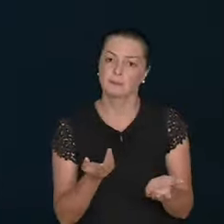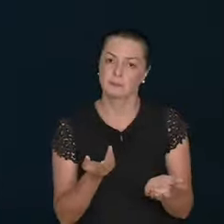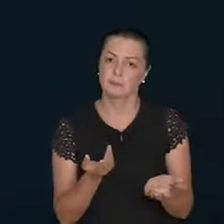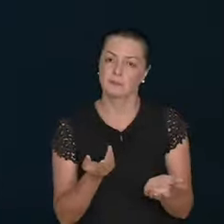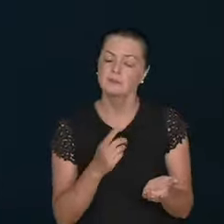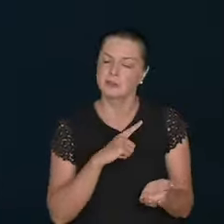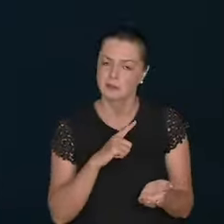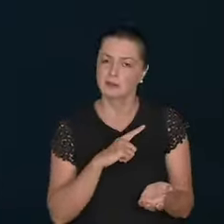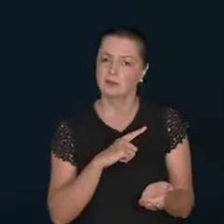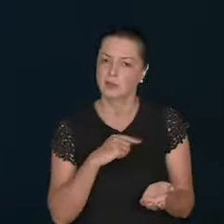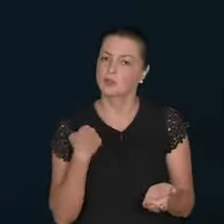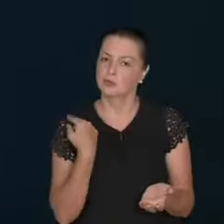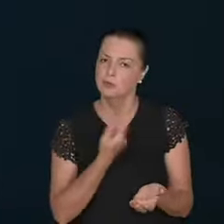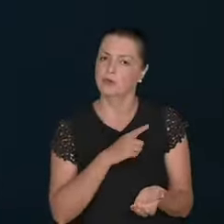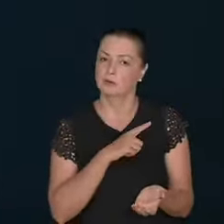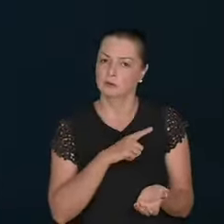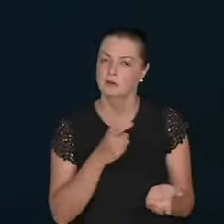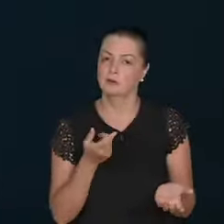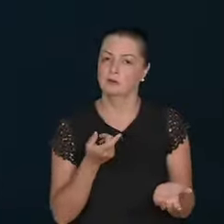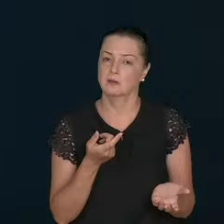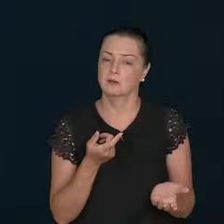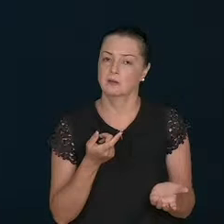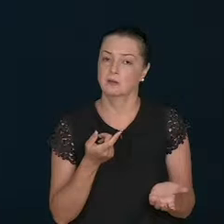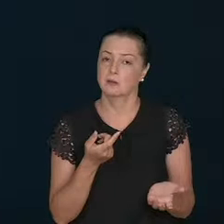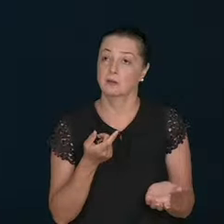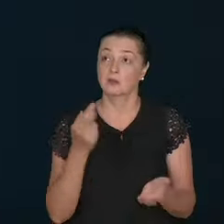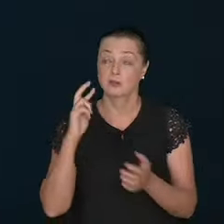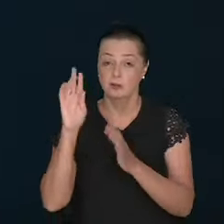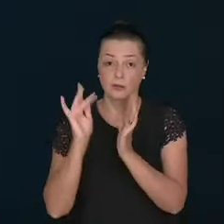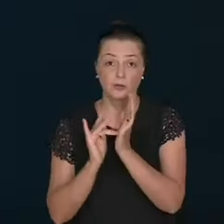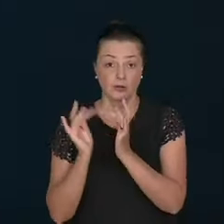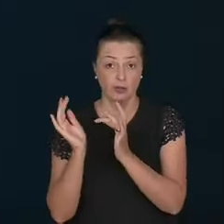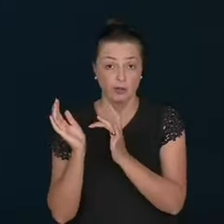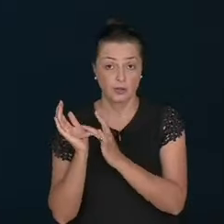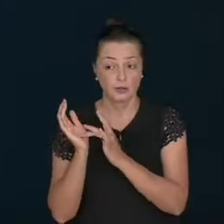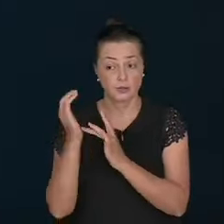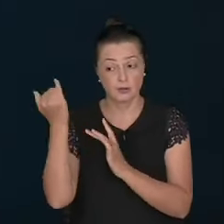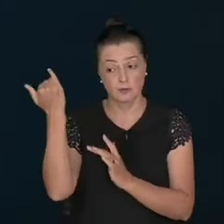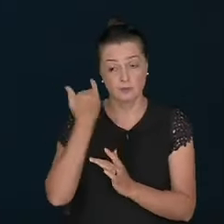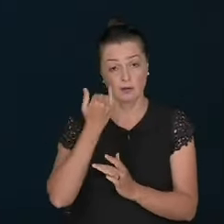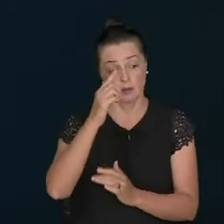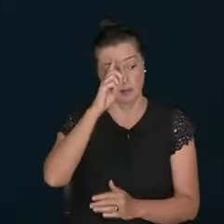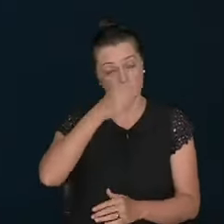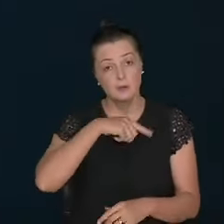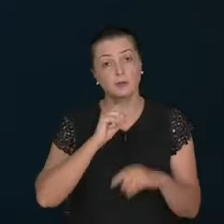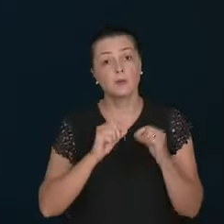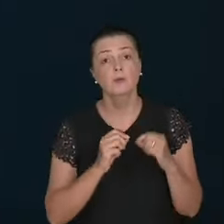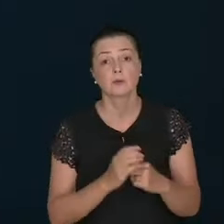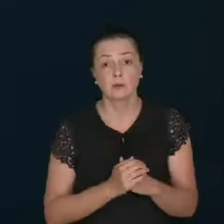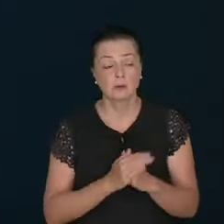And we. We have. Flaws. I have. No doubt. As the. Lord Jesus. Taught us. As